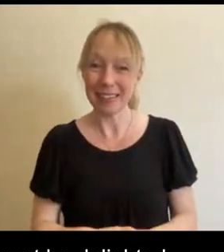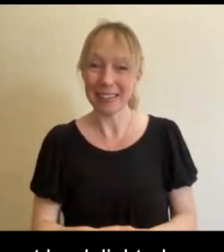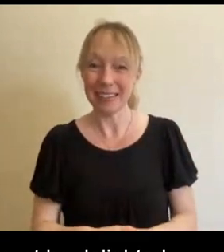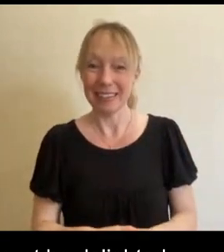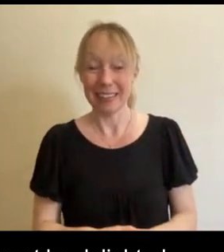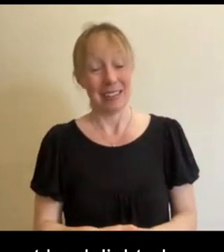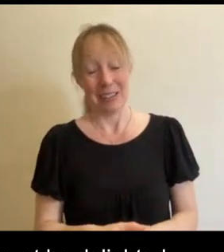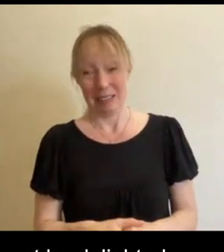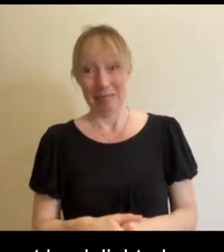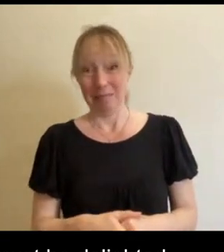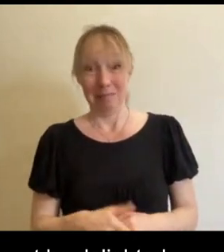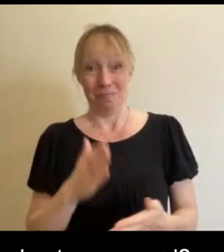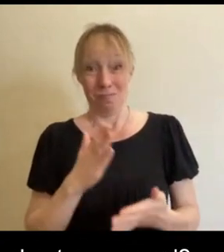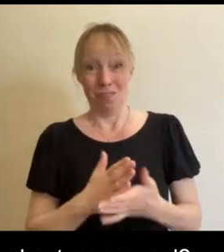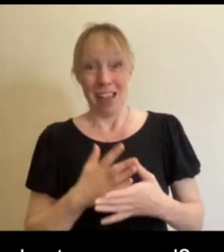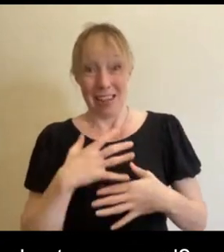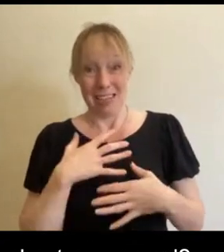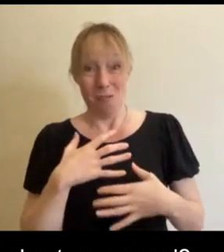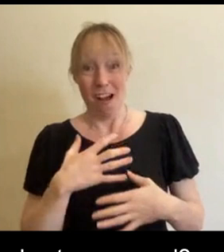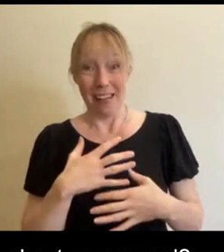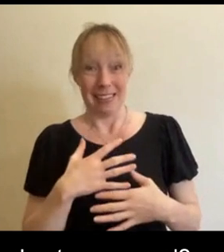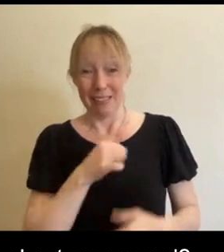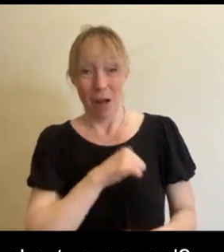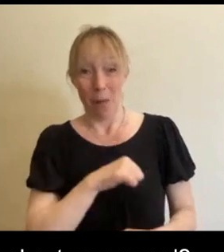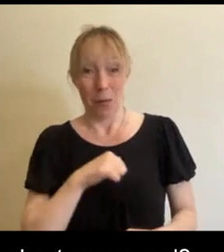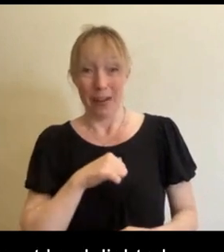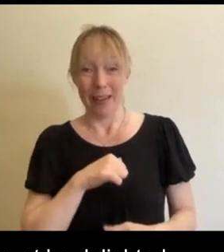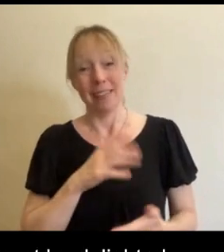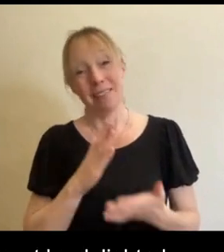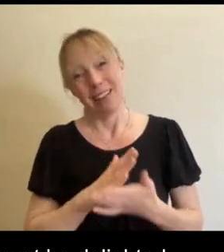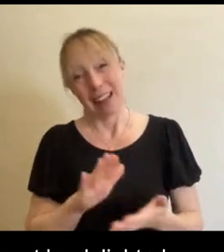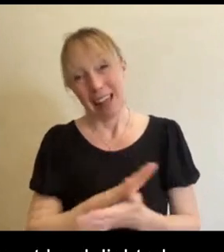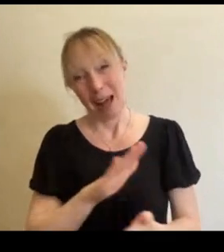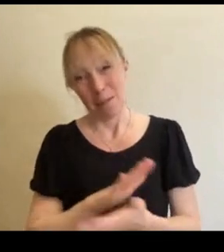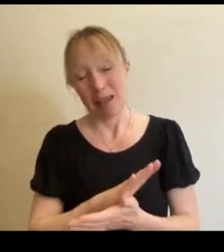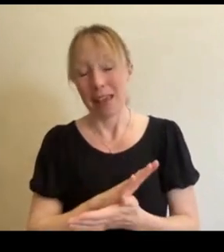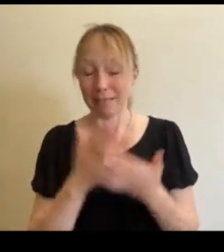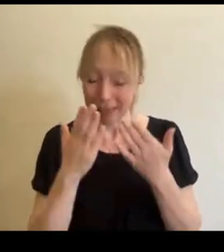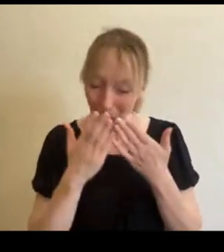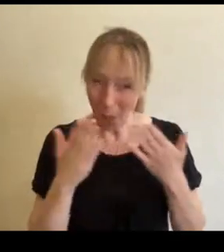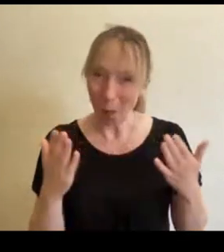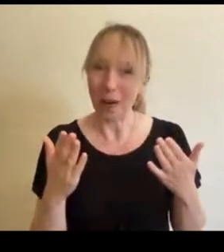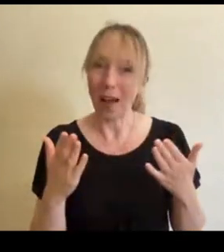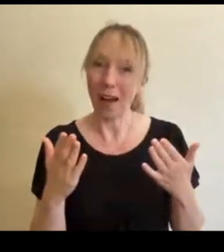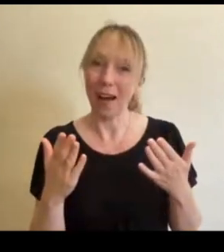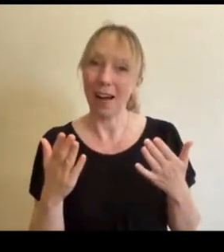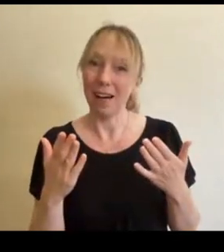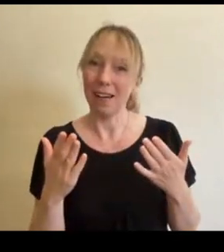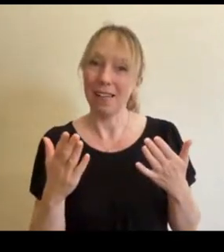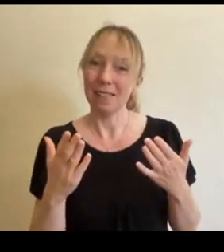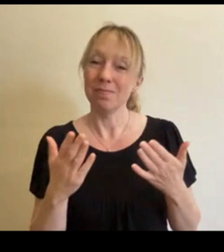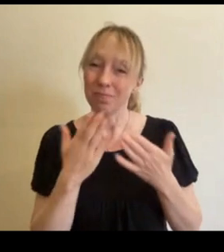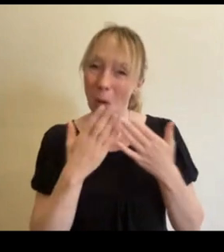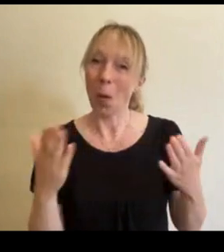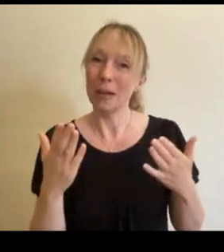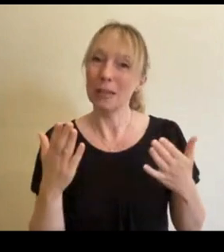Incredibly surprised, I think. Very happy, very honoured, but very surprised. And I'm just honoured